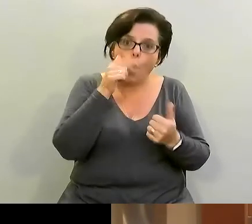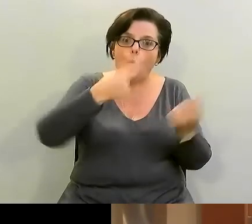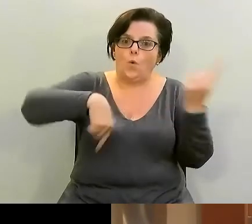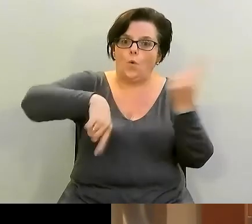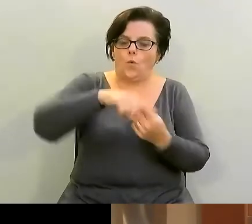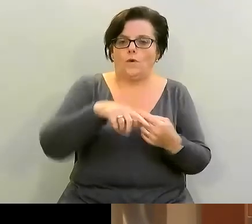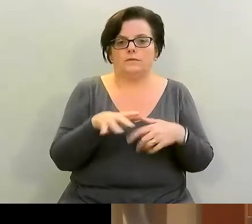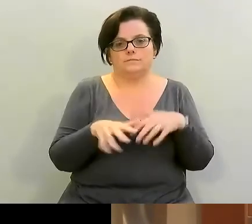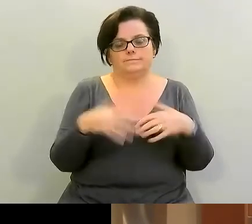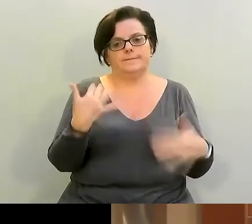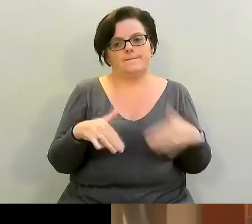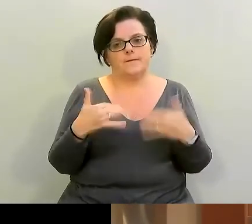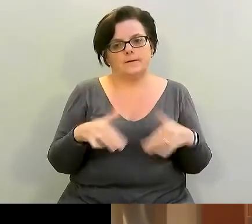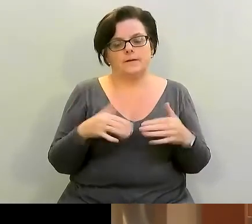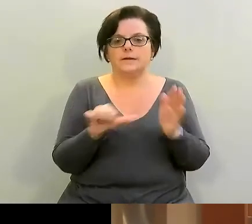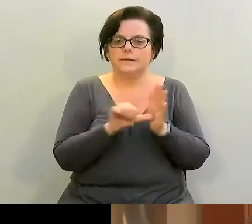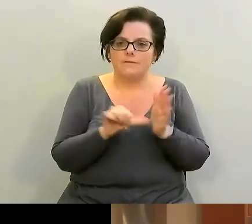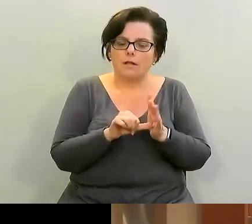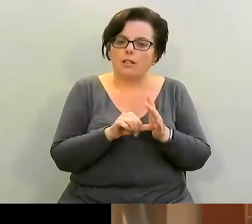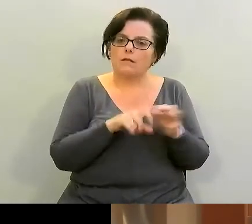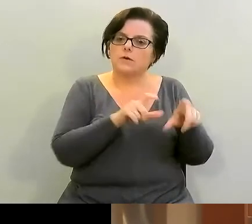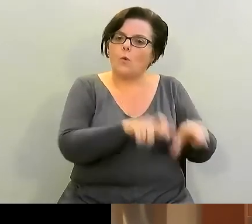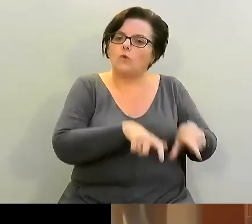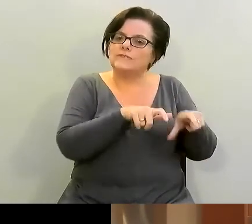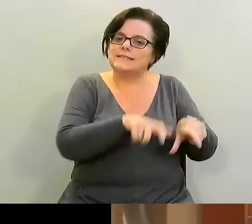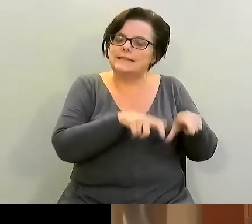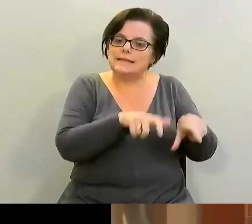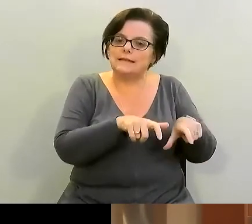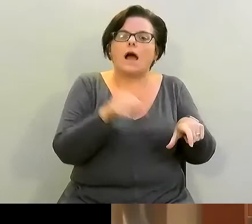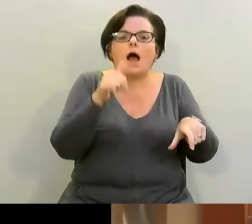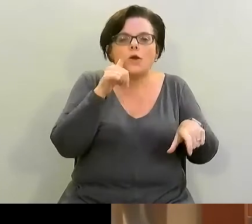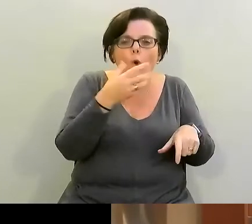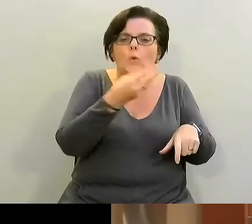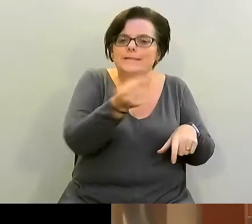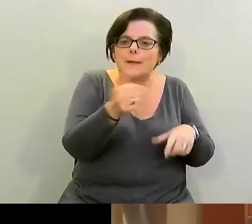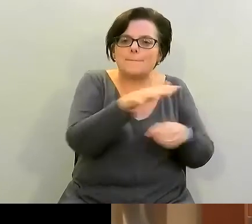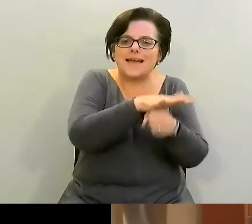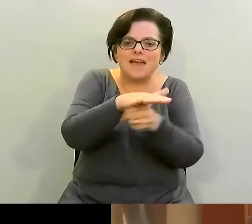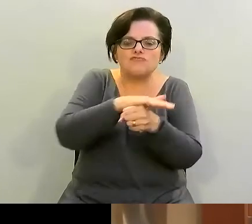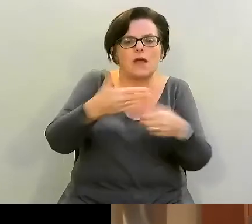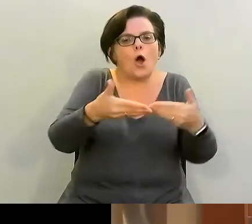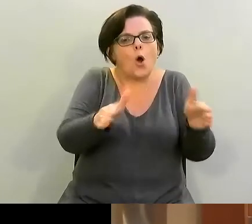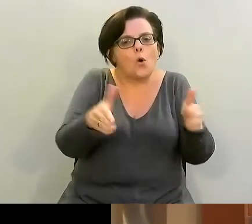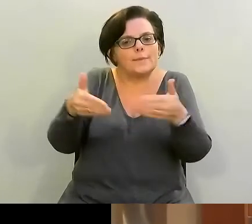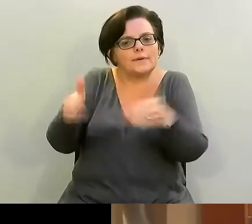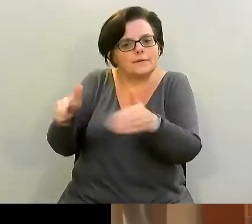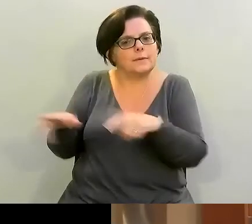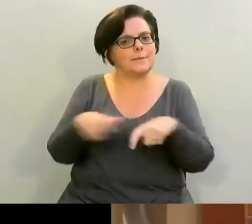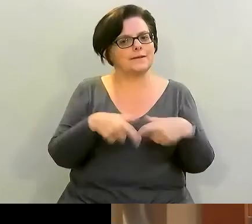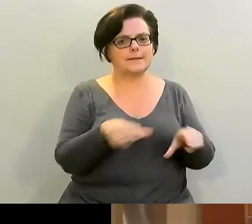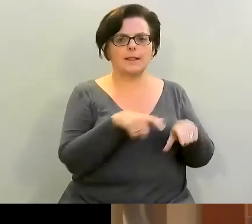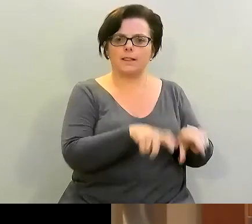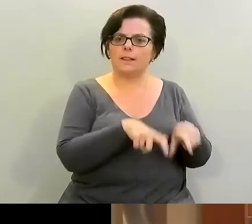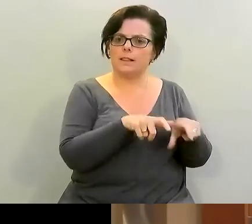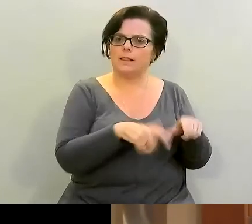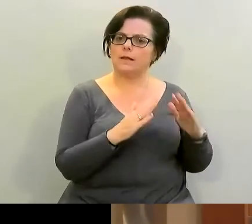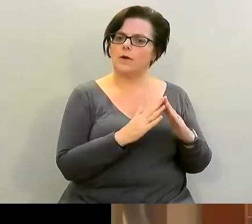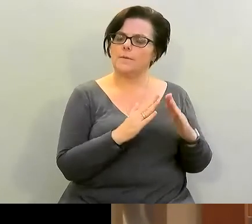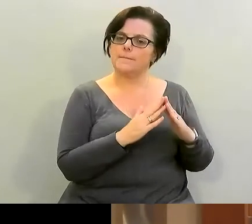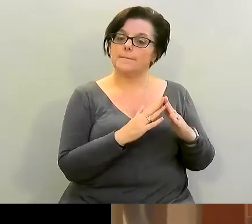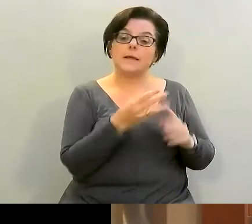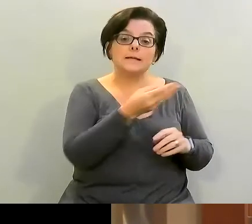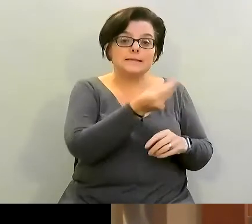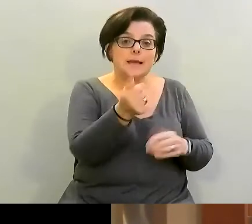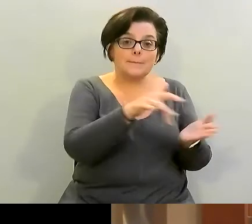it's hard to be in quarantine even if there are stages of reopening where you are at certainly some cities in the united